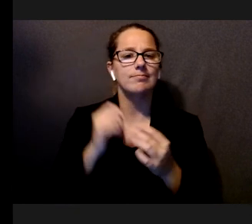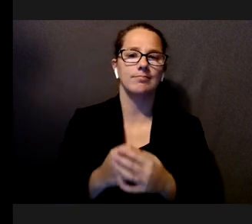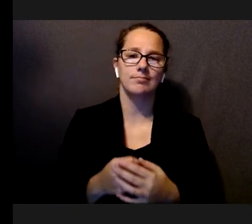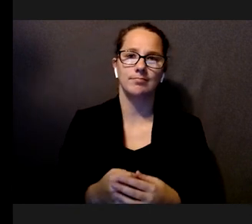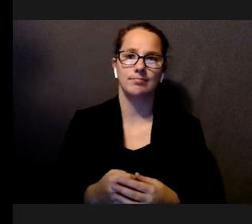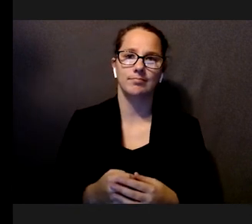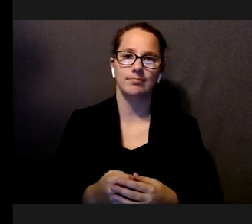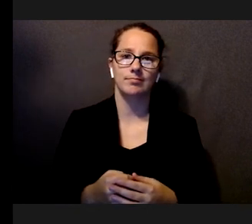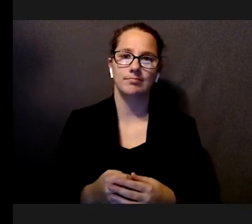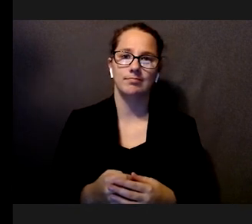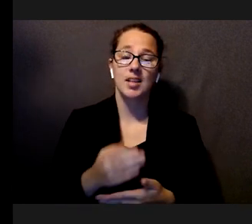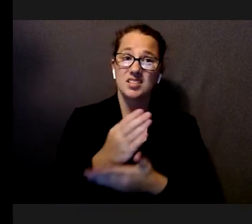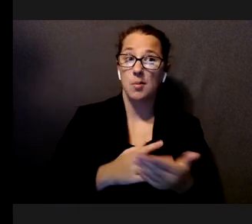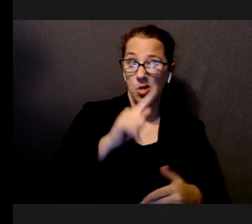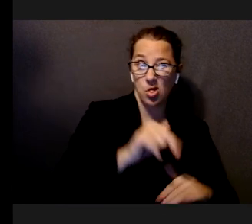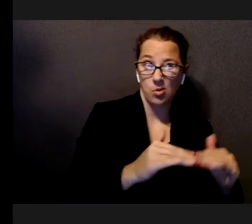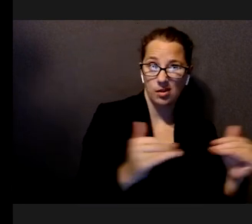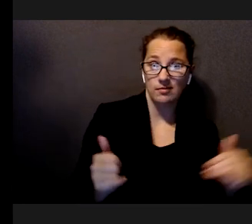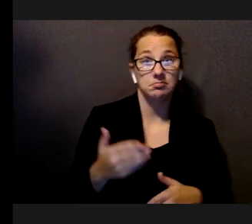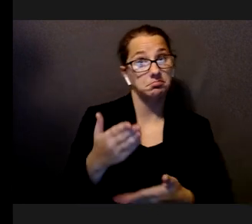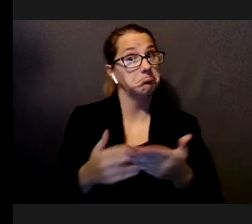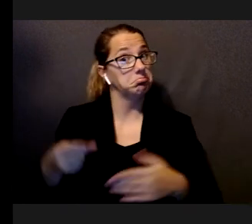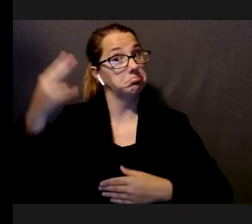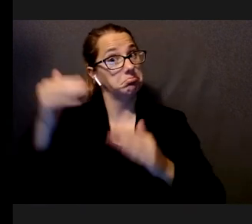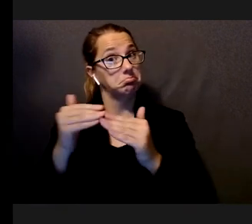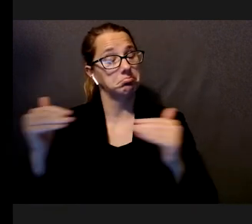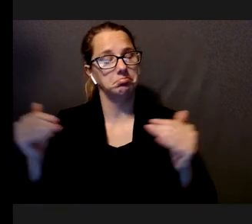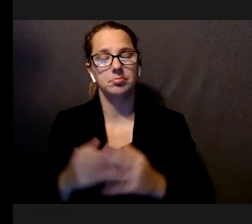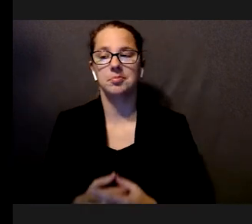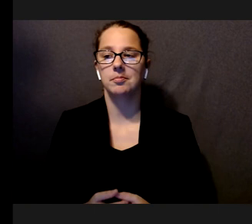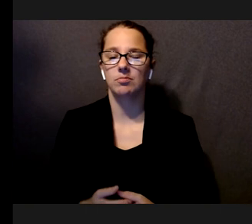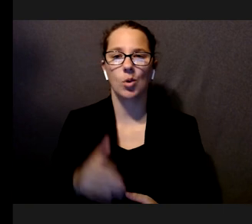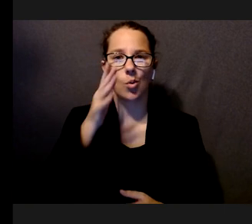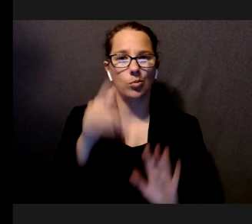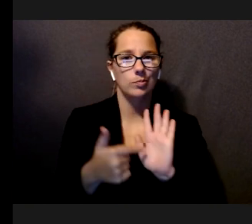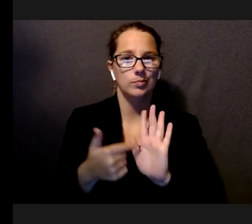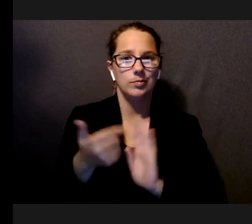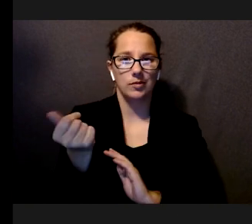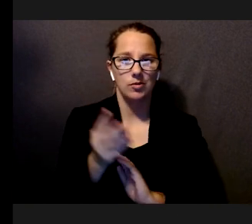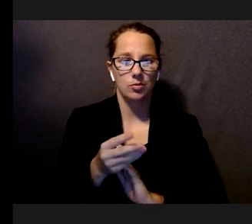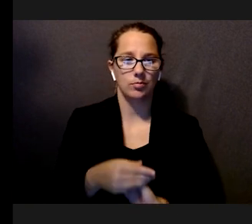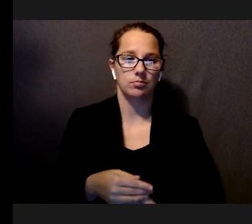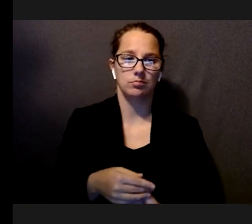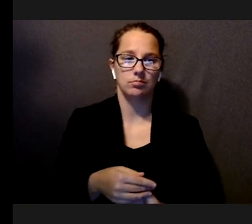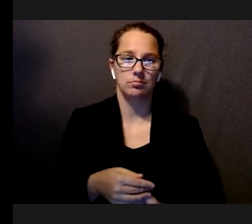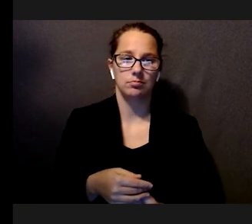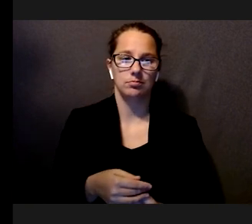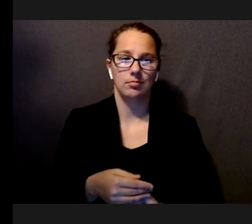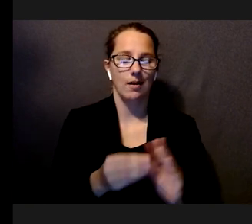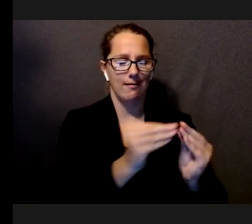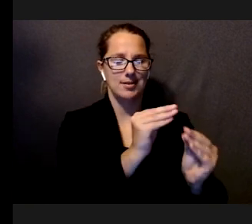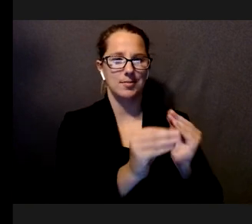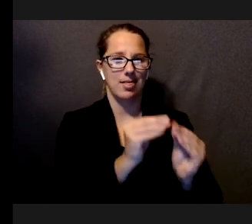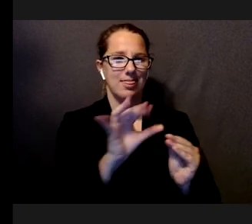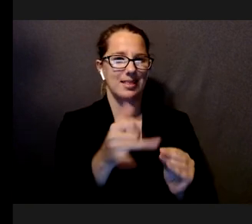lower level, some higher level. I'll highlight a few. So, customization is always an interesting